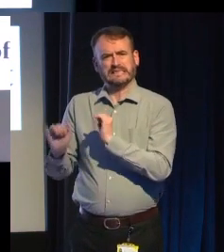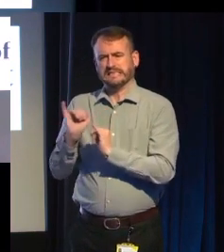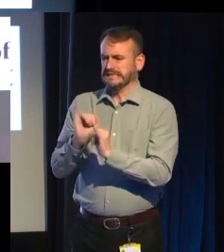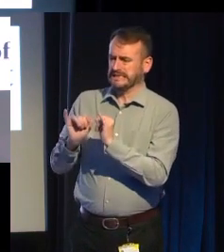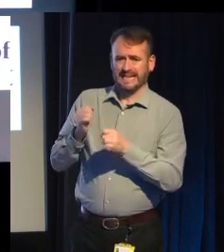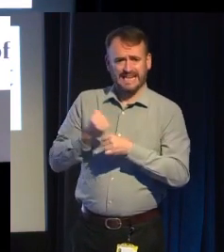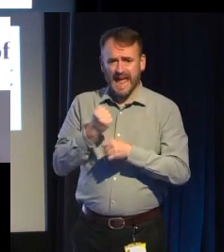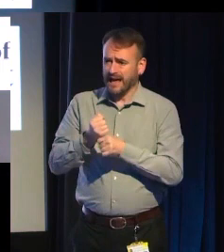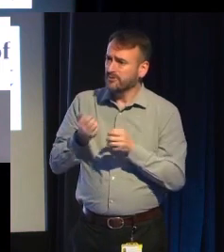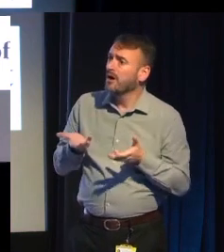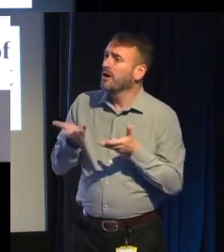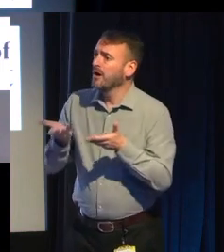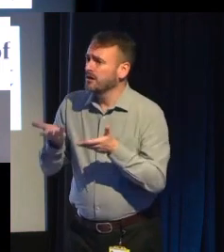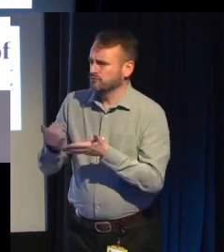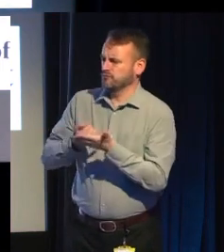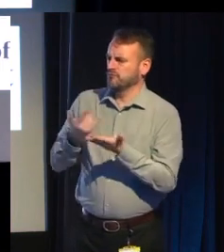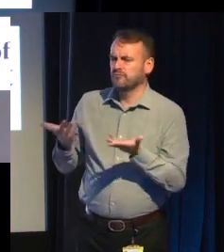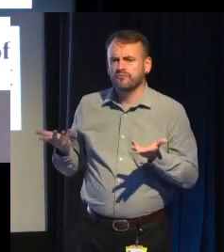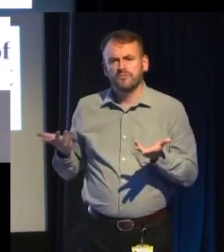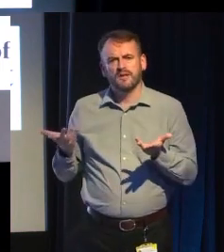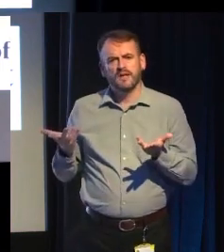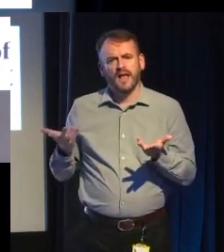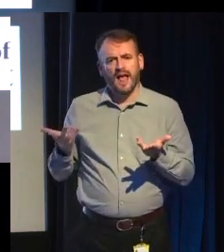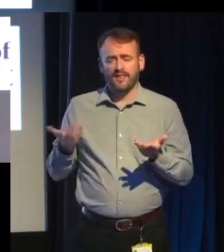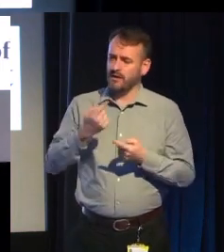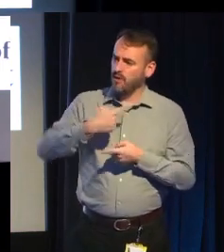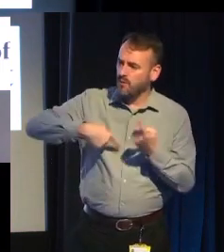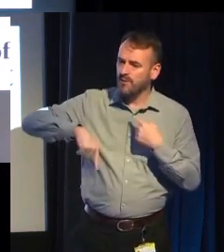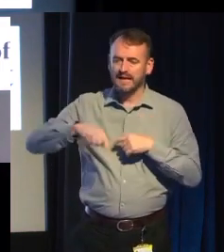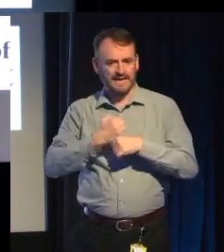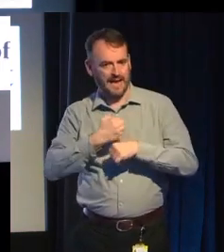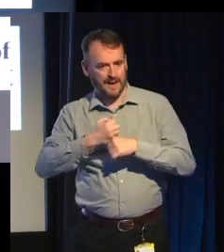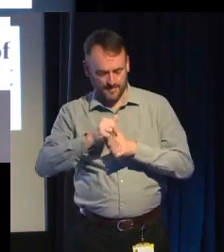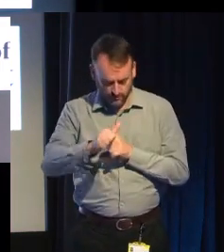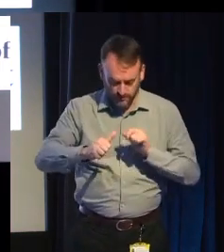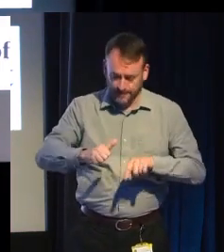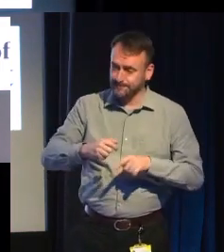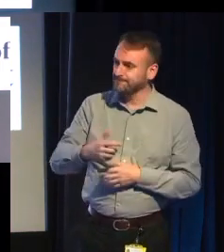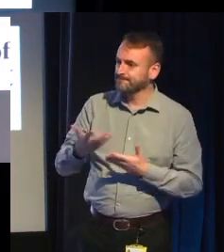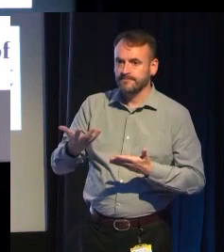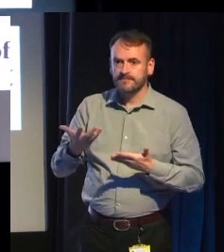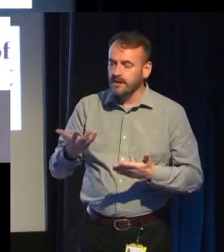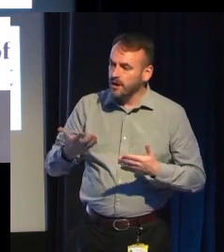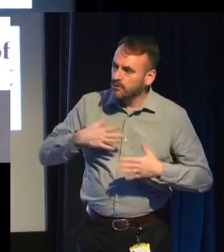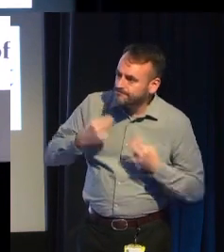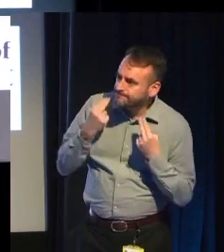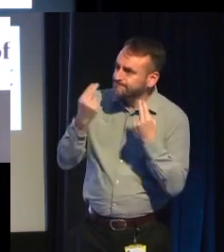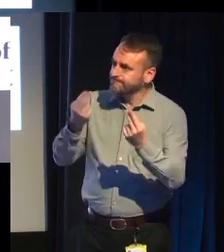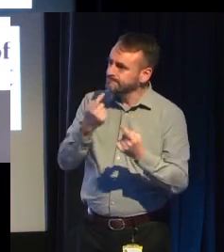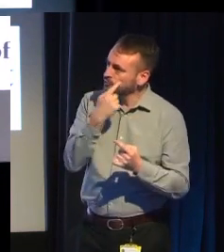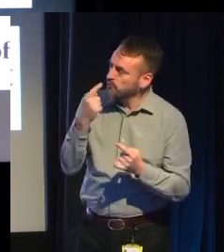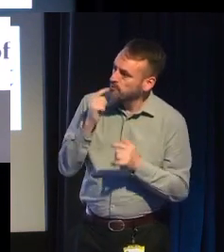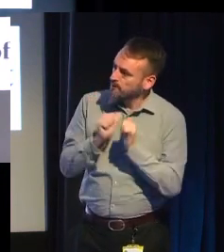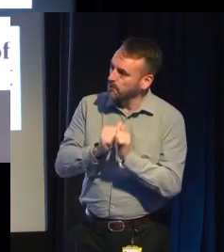on the other hand, and a sort of a need to prove ourselves. And, of course, we've made massive strides in gaining